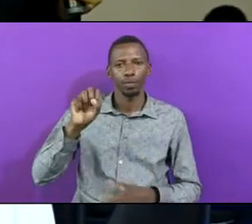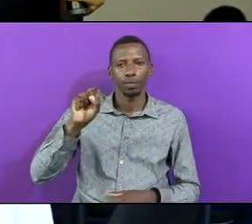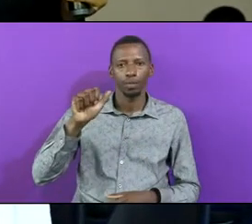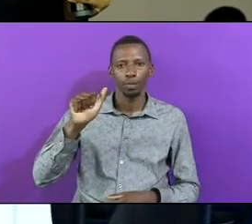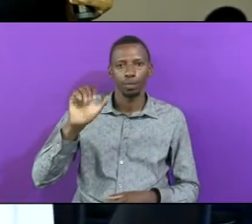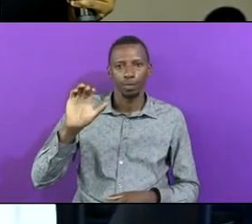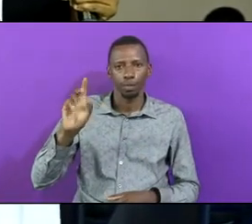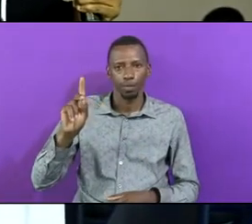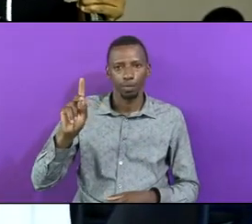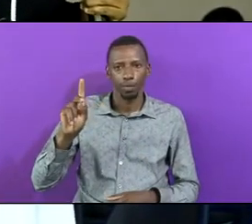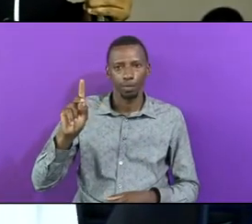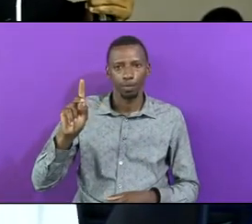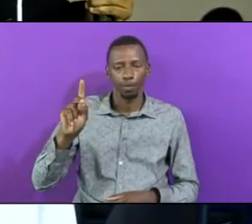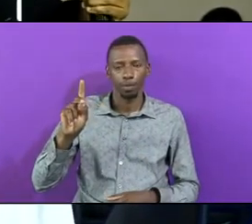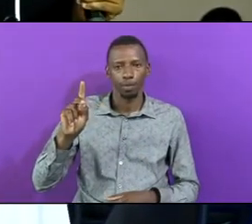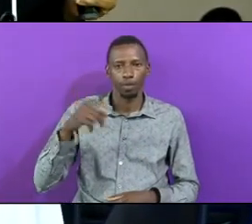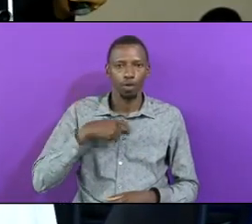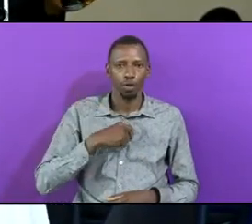I'm Trying